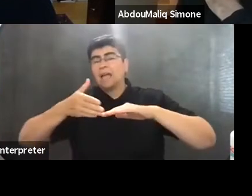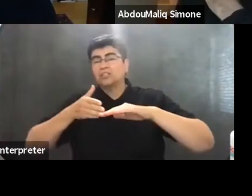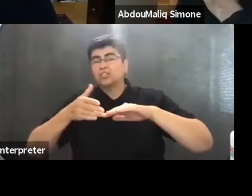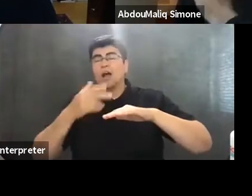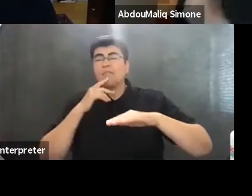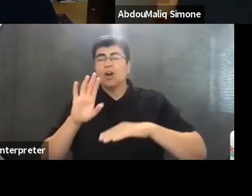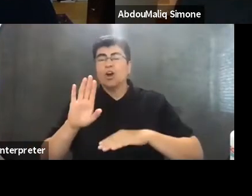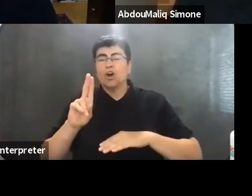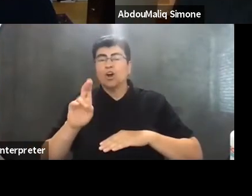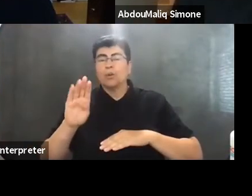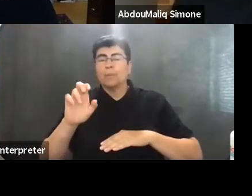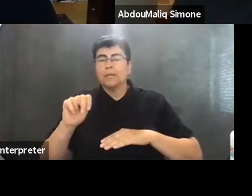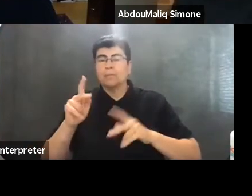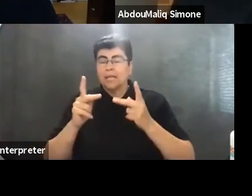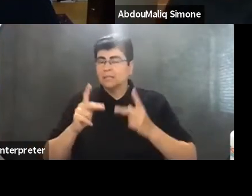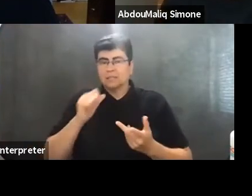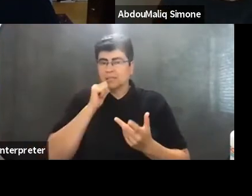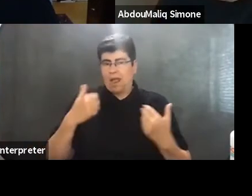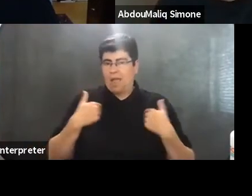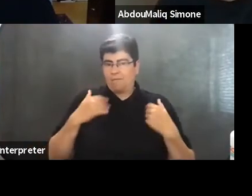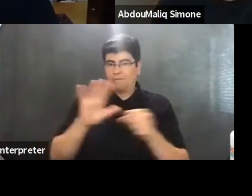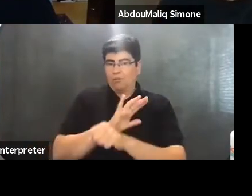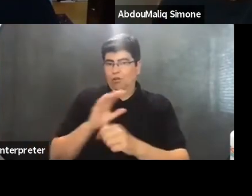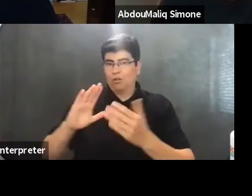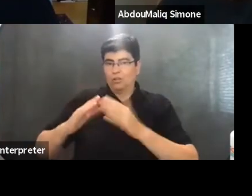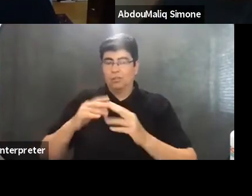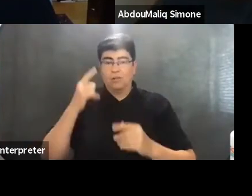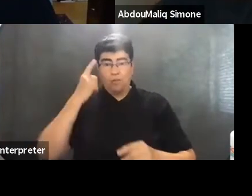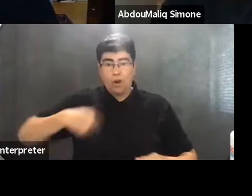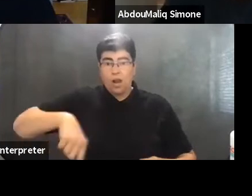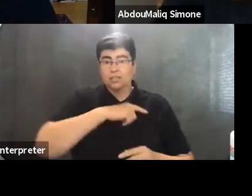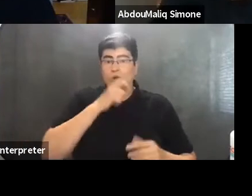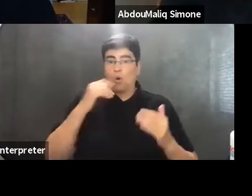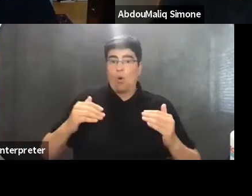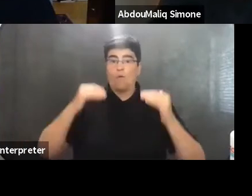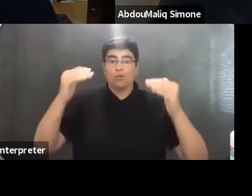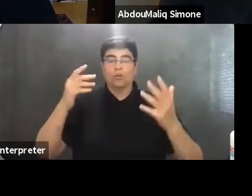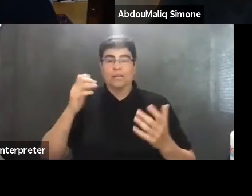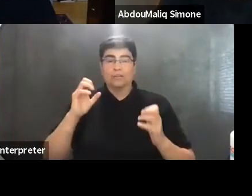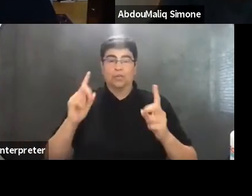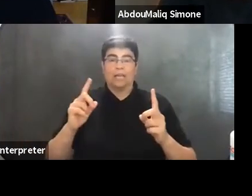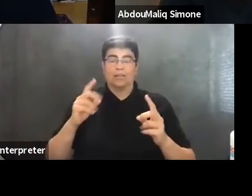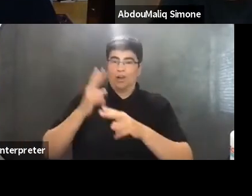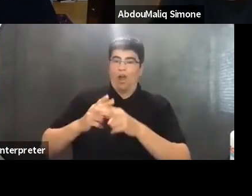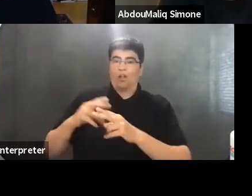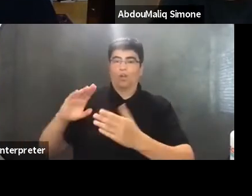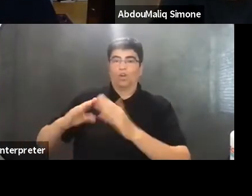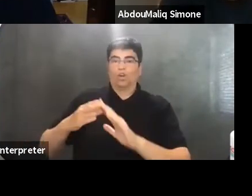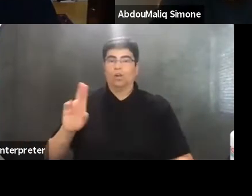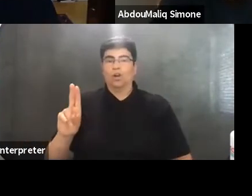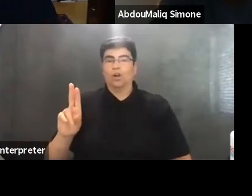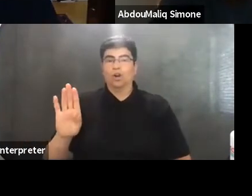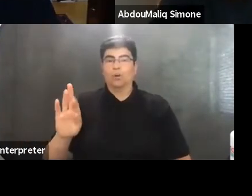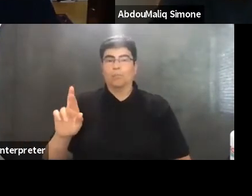fully urbanized in any way that any of us who are overeducated would call urbanized. And to ask